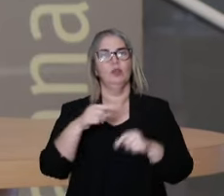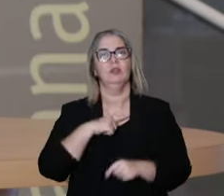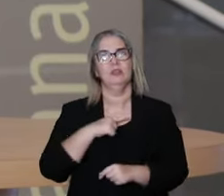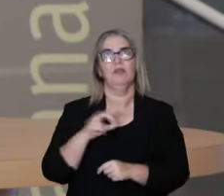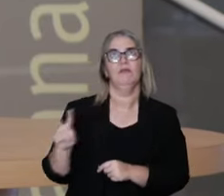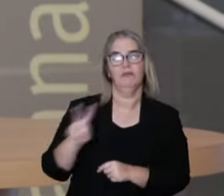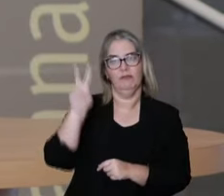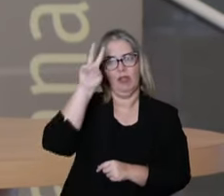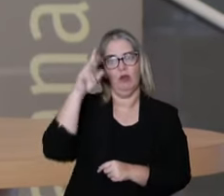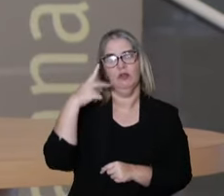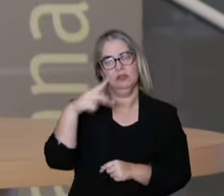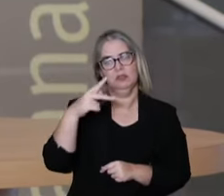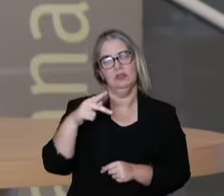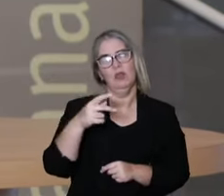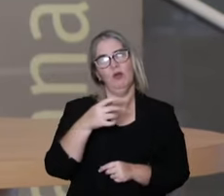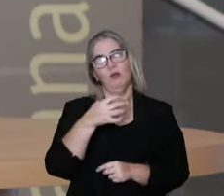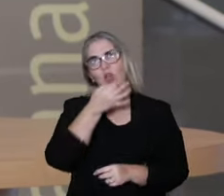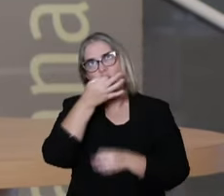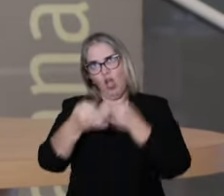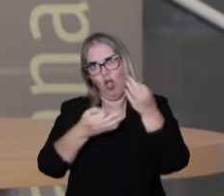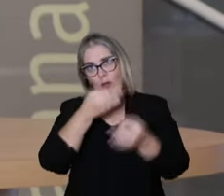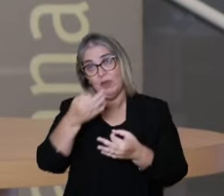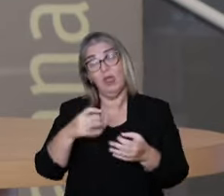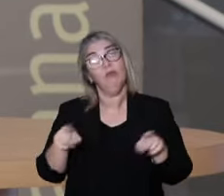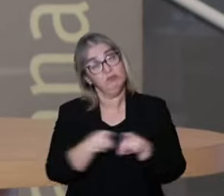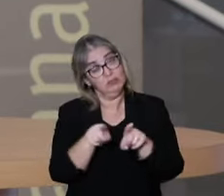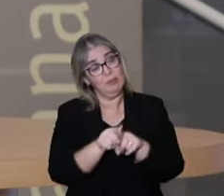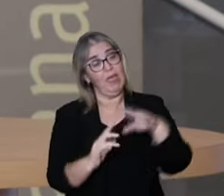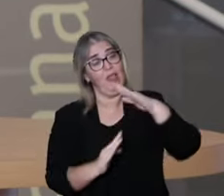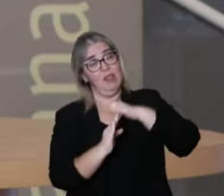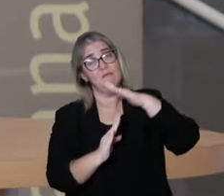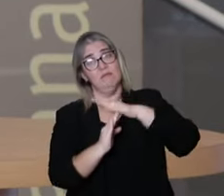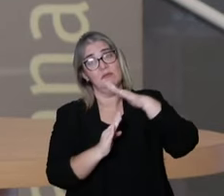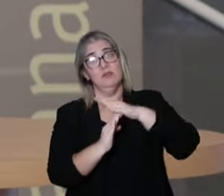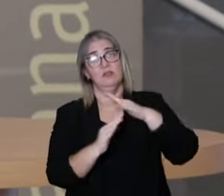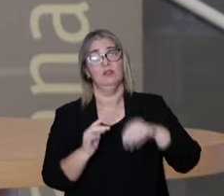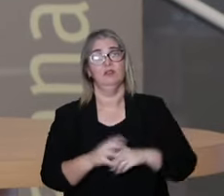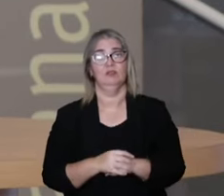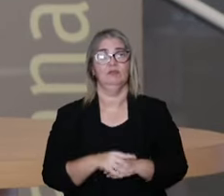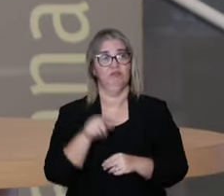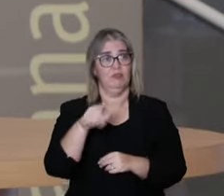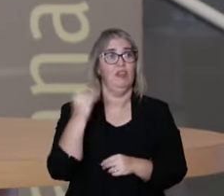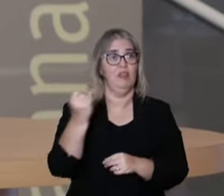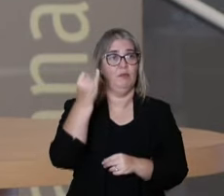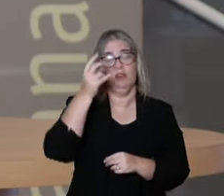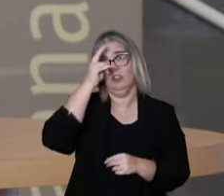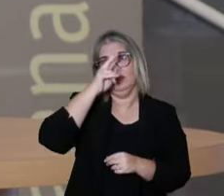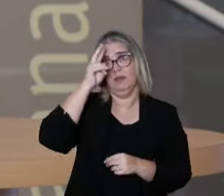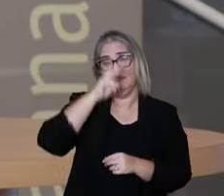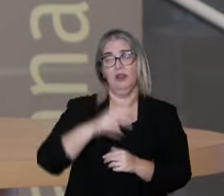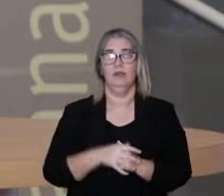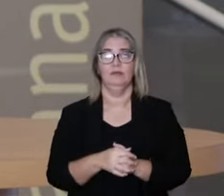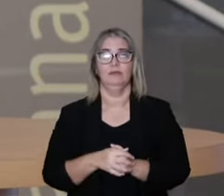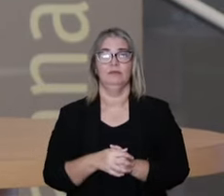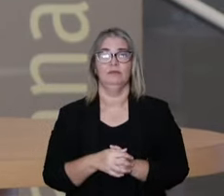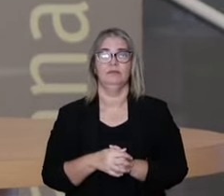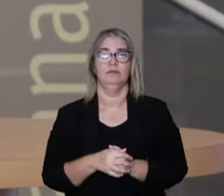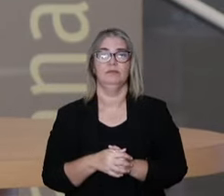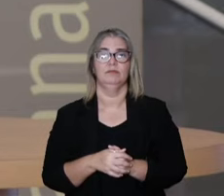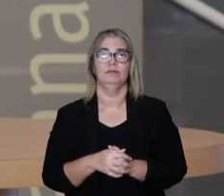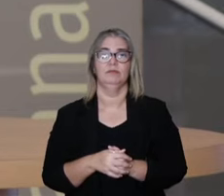And all of them have their value, have their place, and their limitations. I think this is an important matter as well.